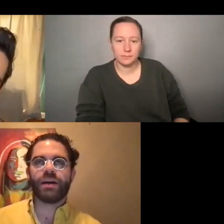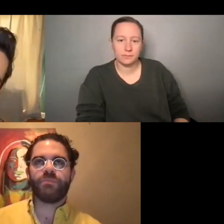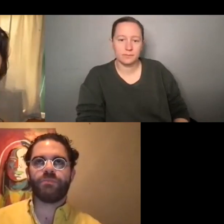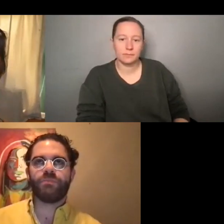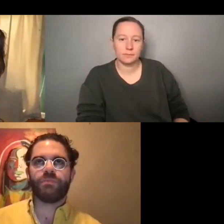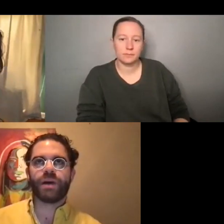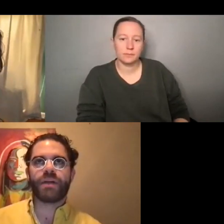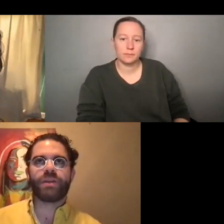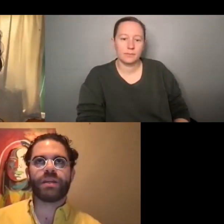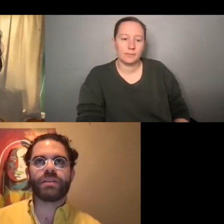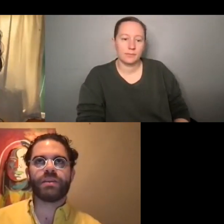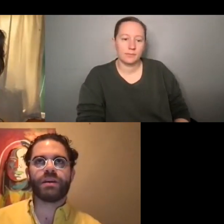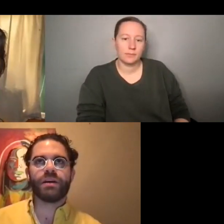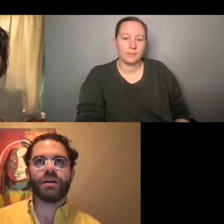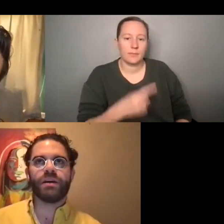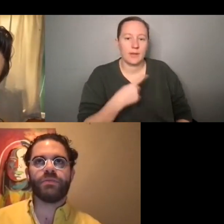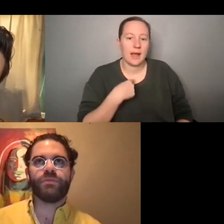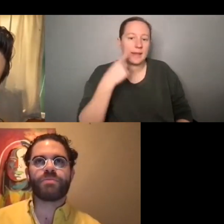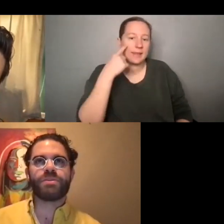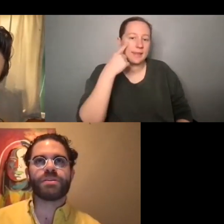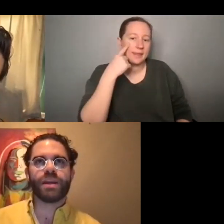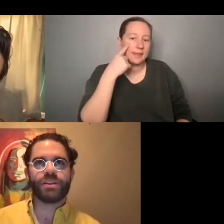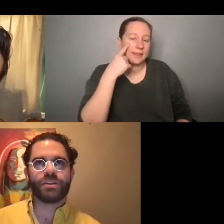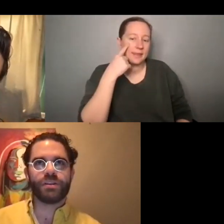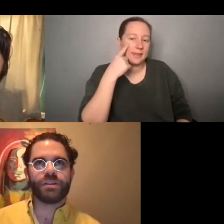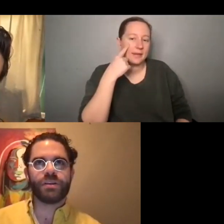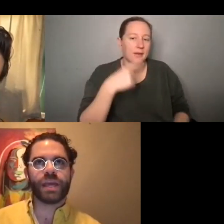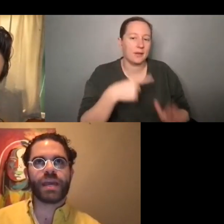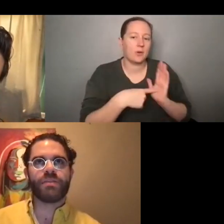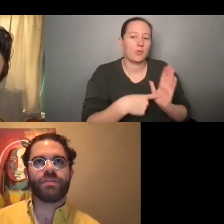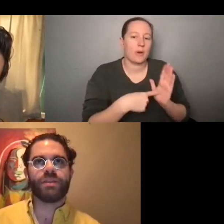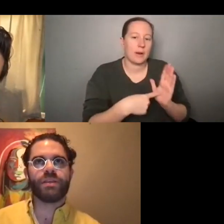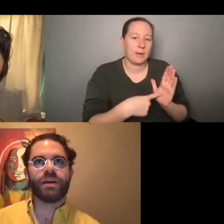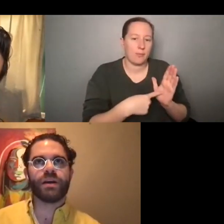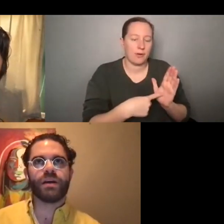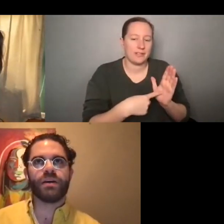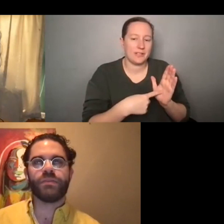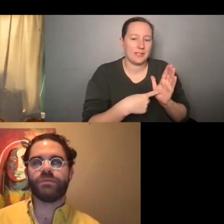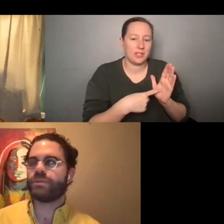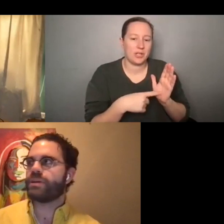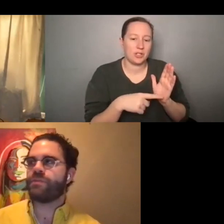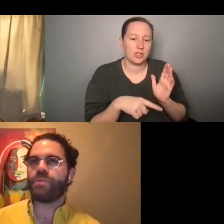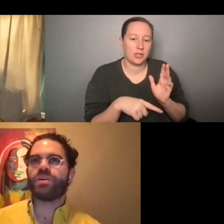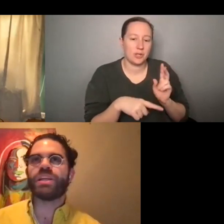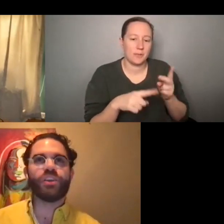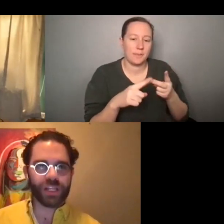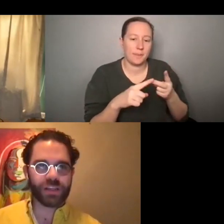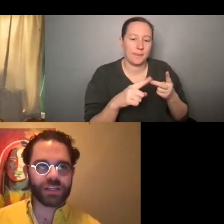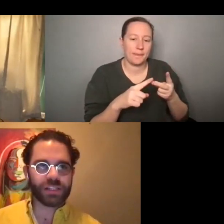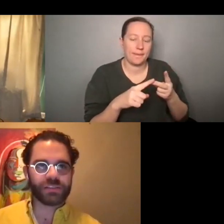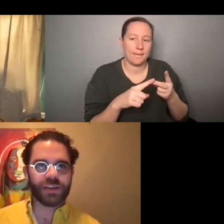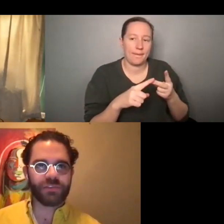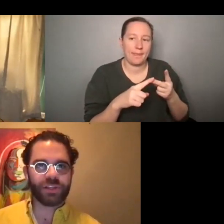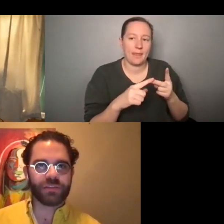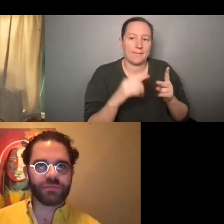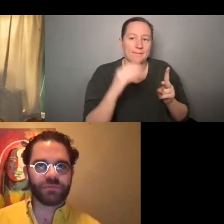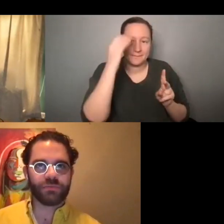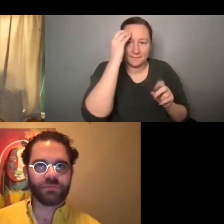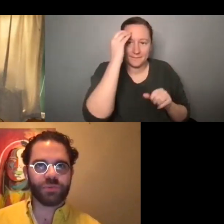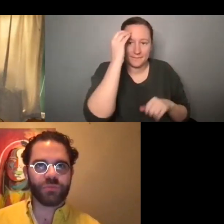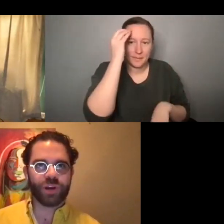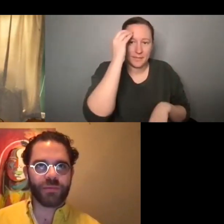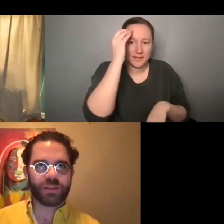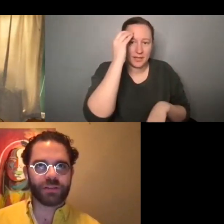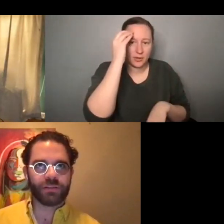I think, uh, I think the, uh, representation and the, uh, familiarity is definitely